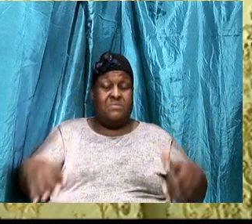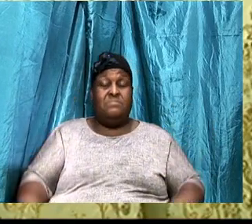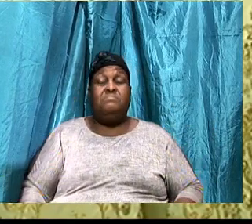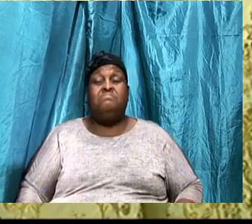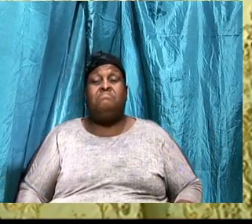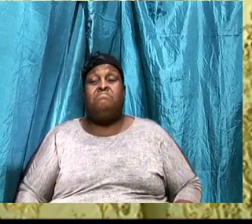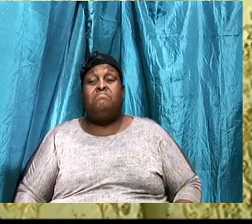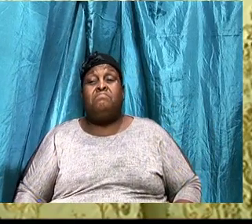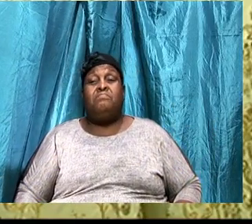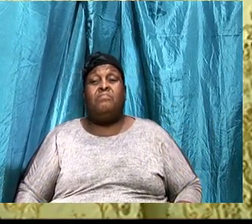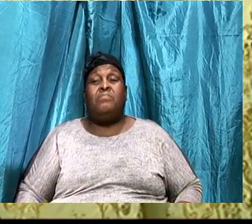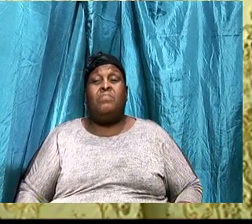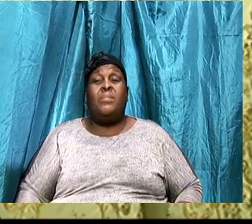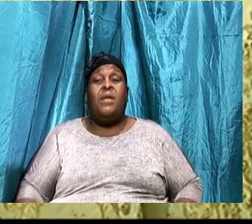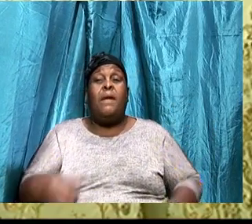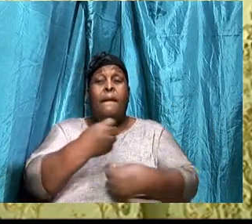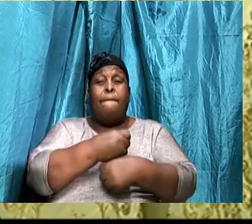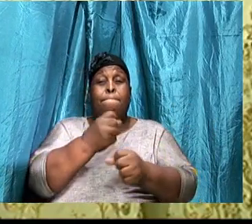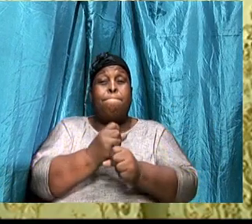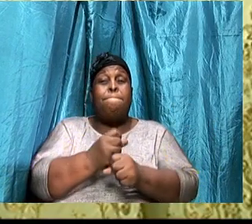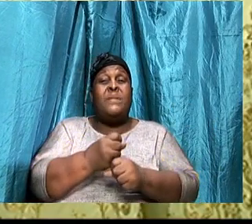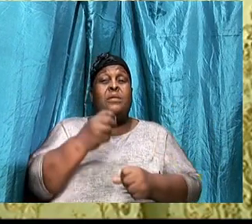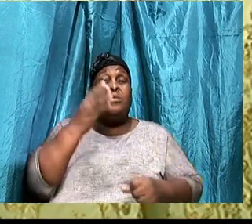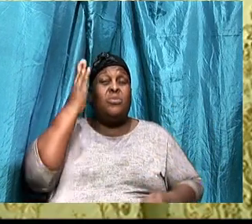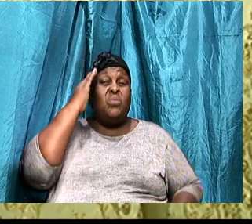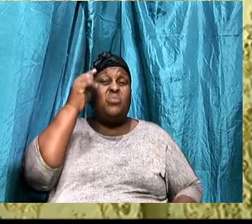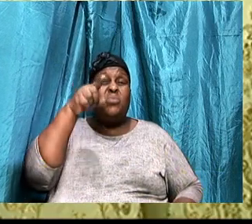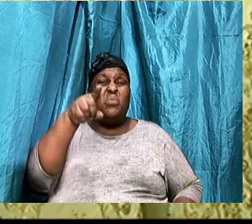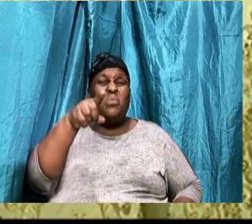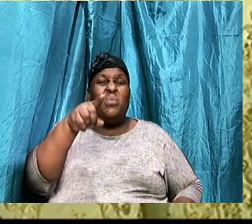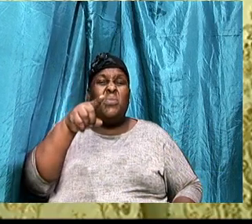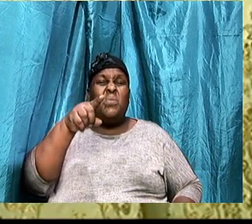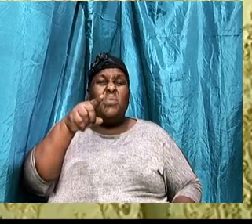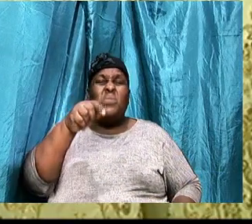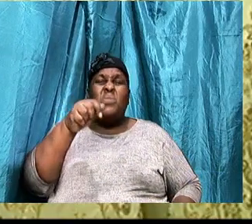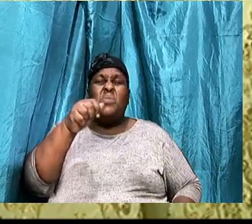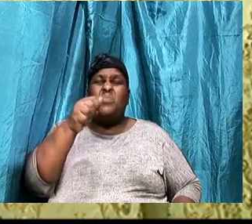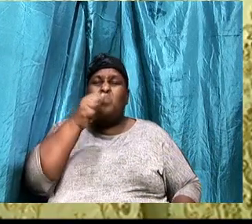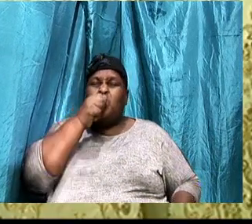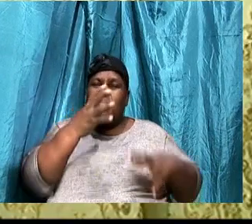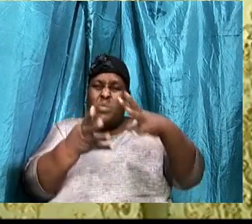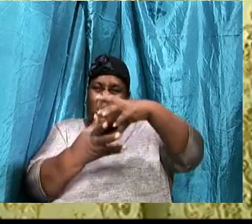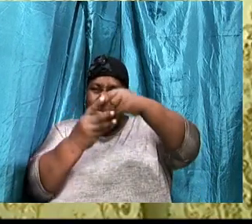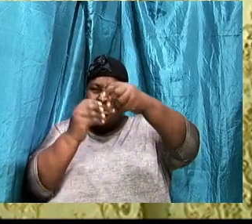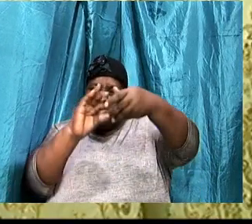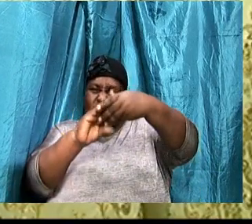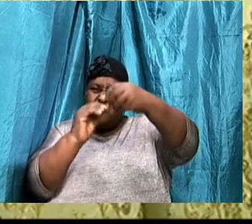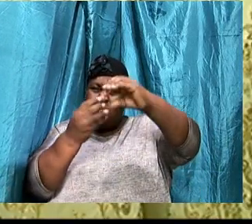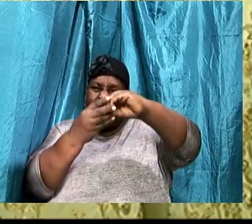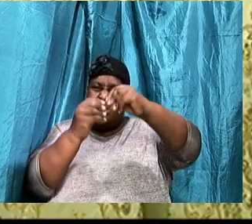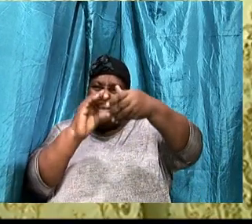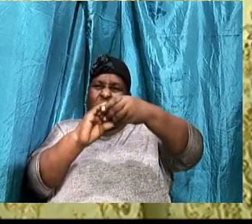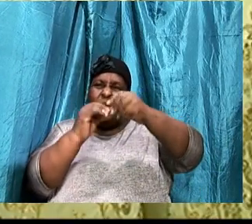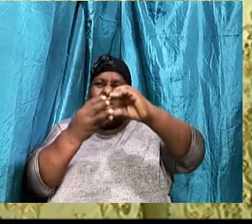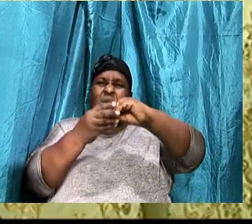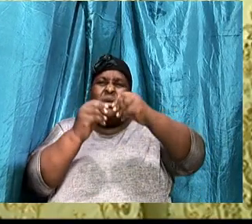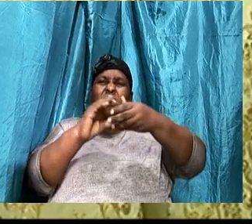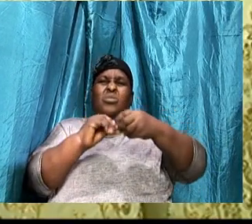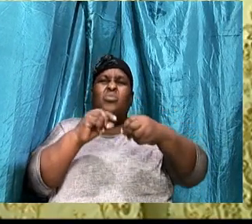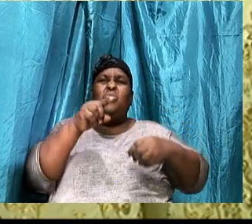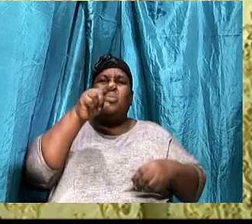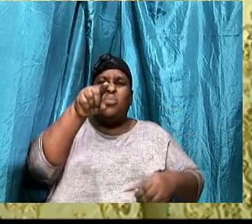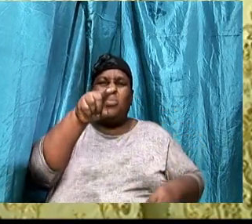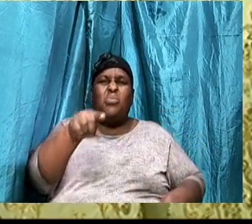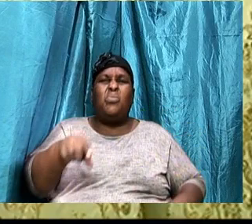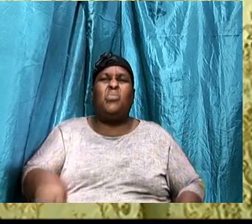He said, Make known to you, The mystery, Of his will, That is, A spiritual, Blessing, In verse